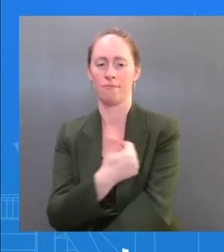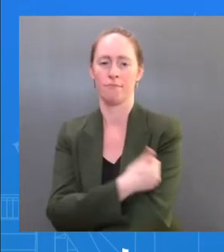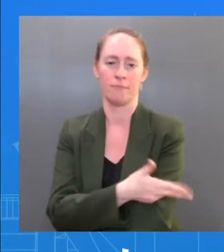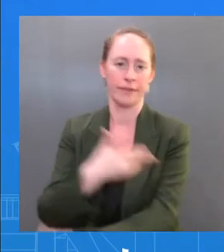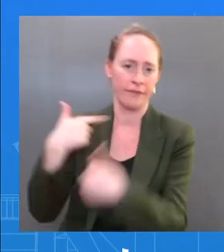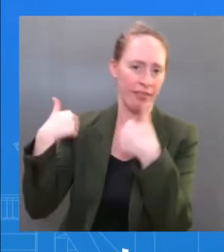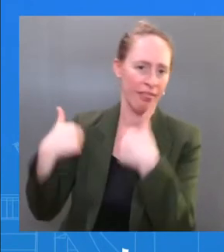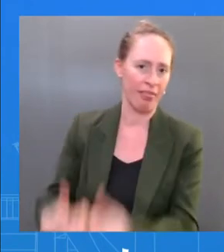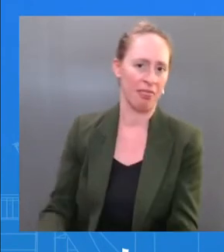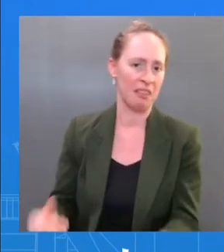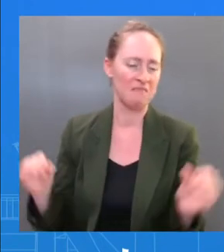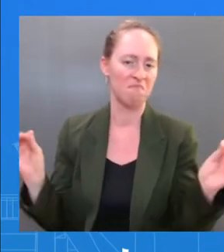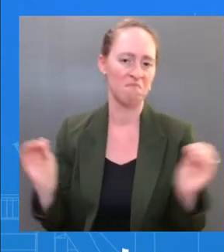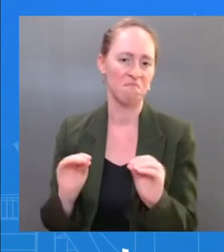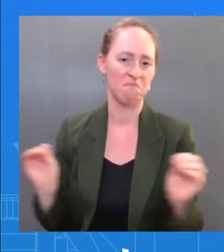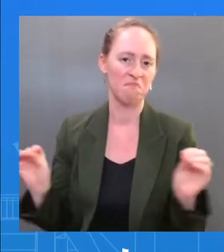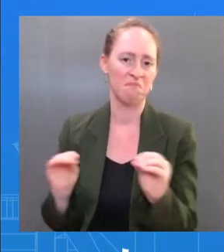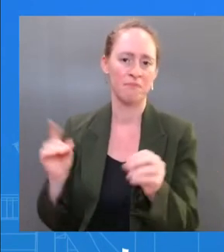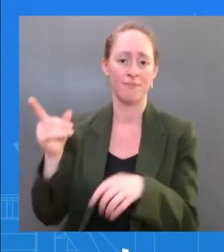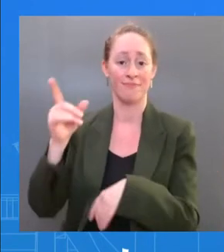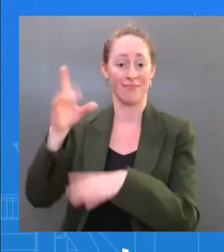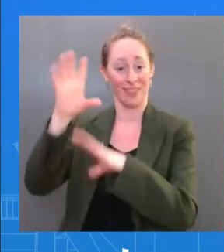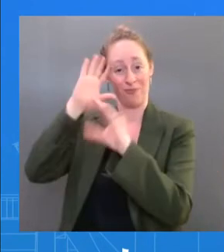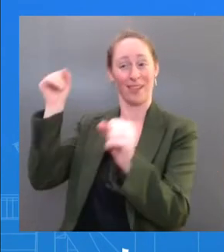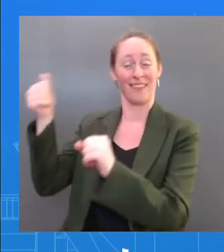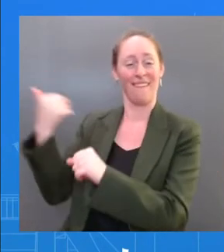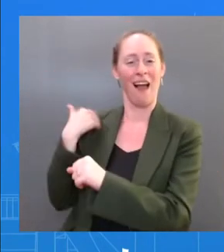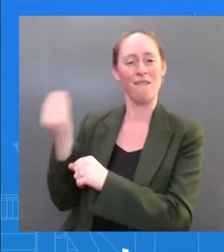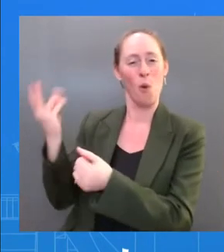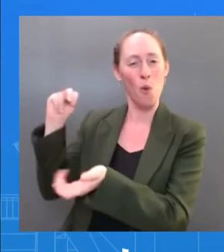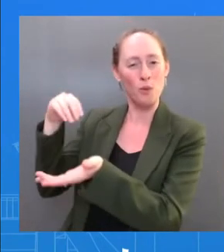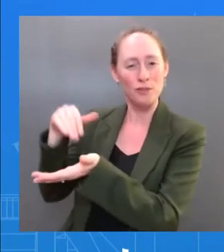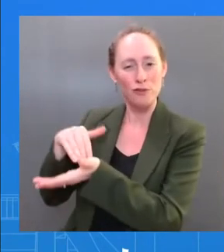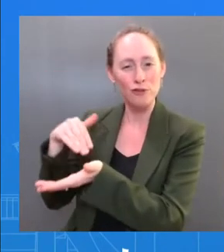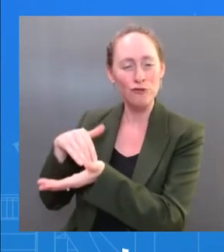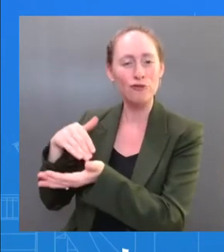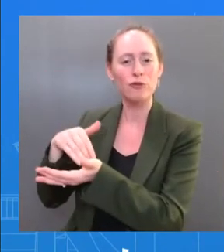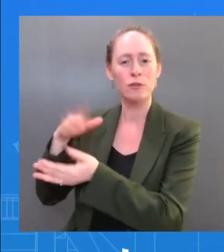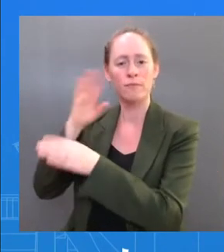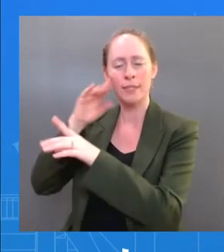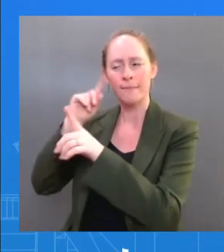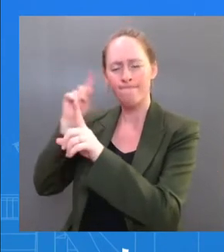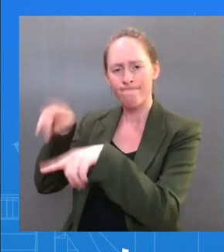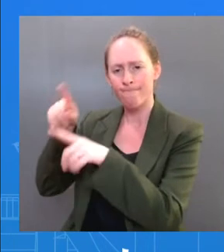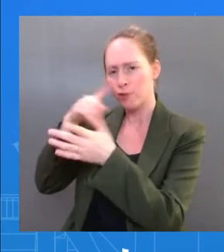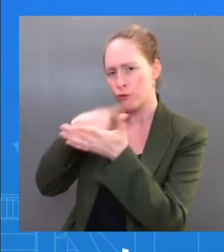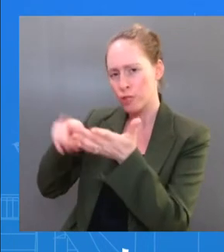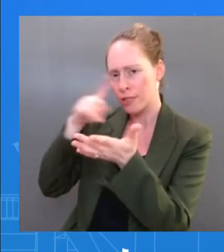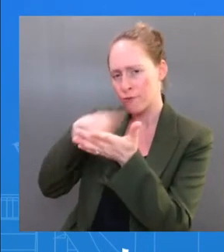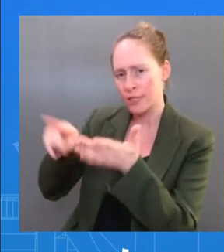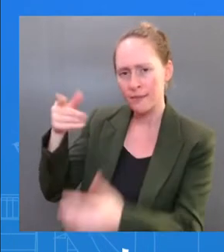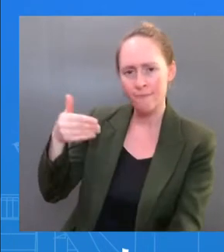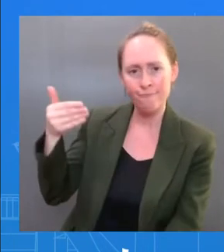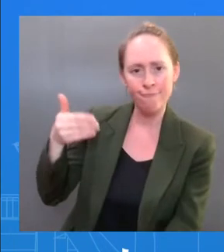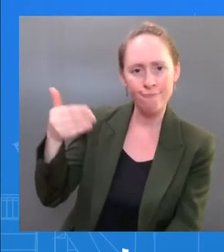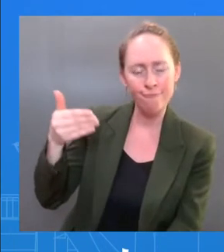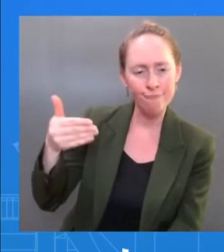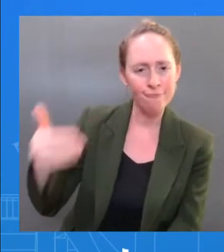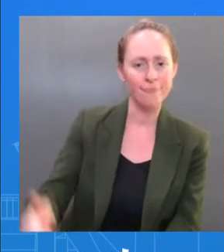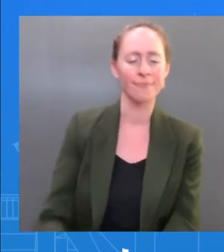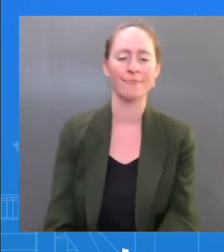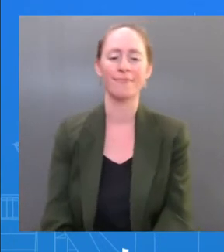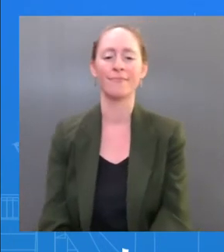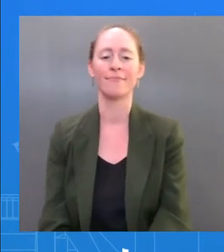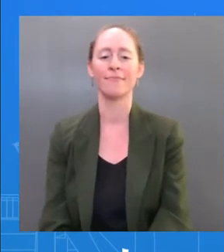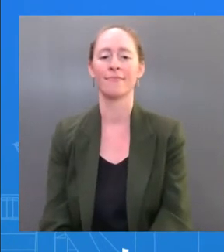Obviously, the President will continue to be monitored, as he is. But the Paxlovid is working really well at preventing serious illness, rebound or no